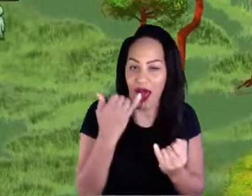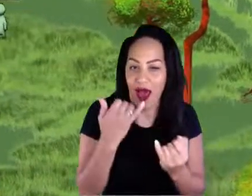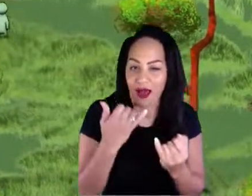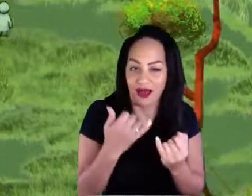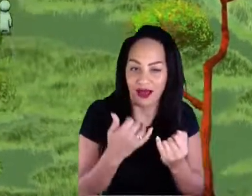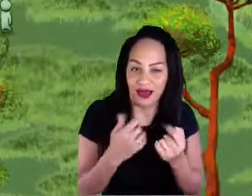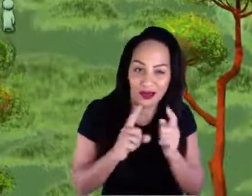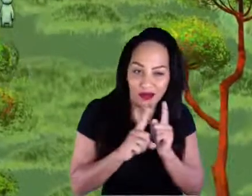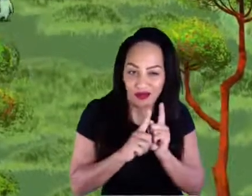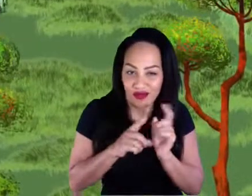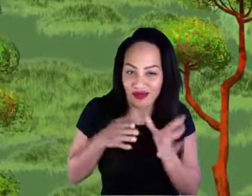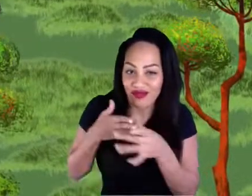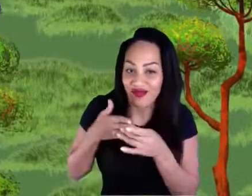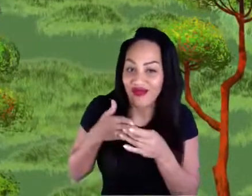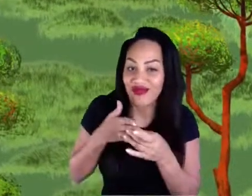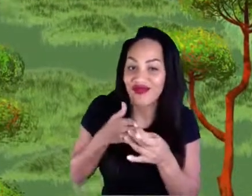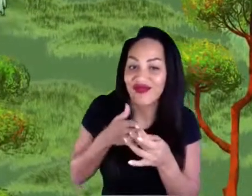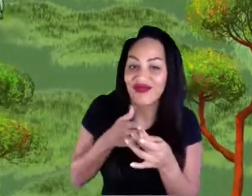Up, up, up.